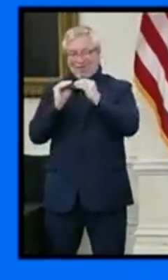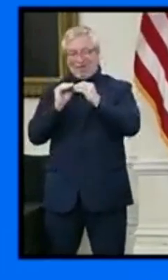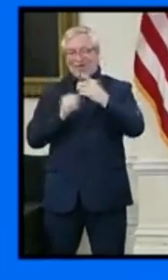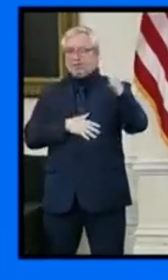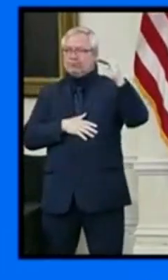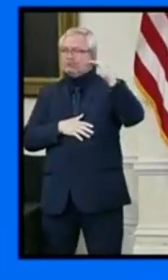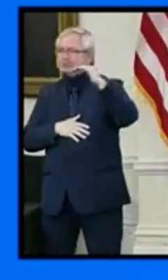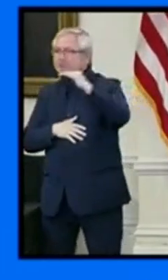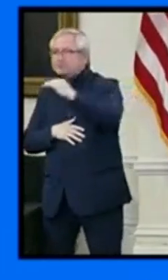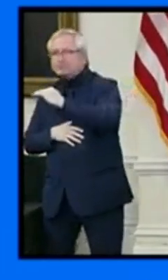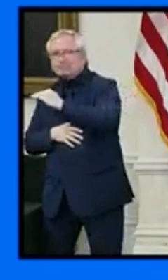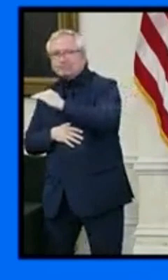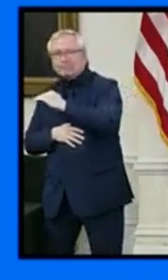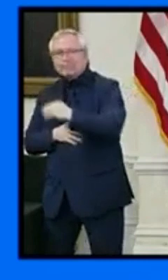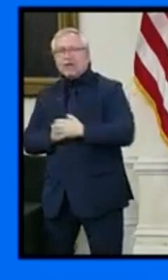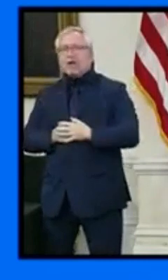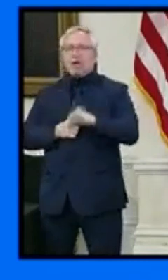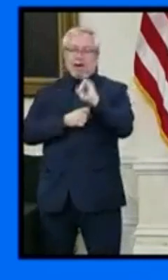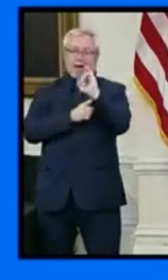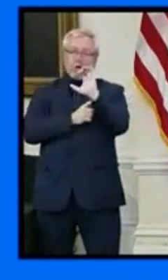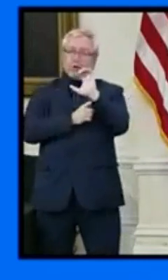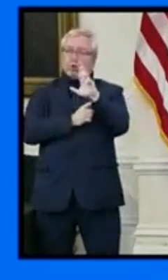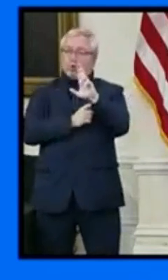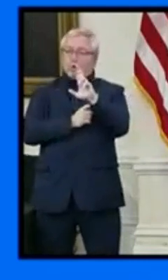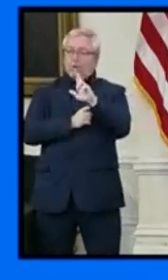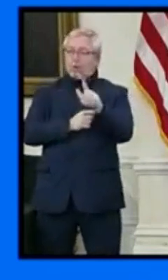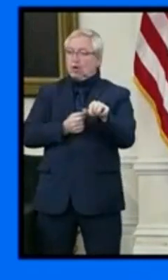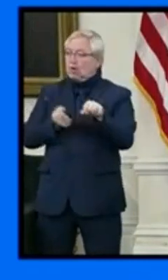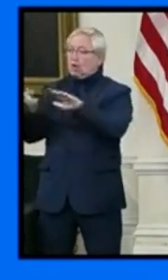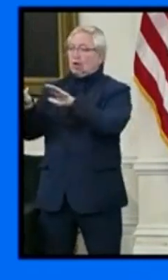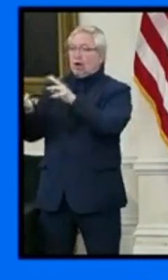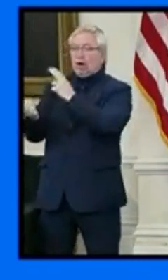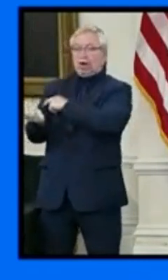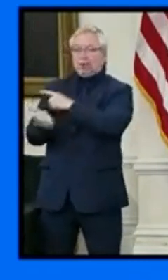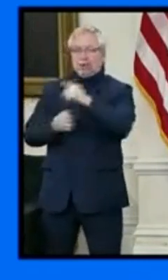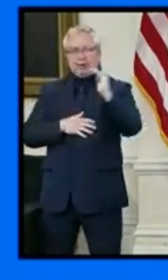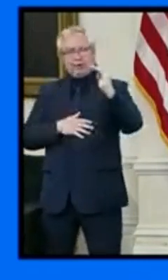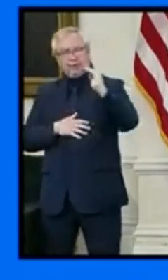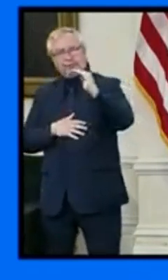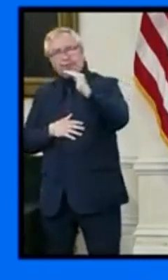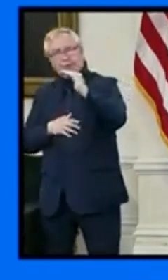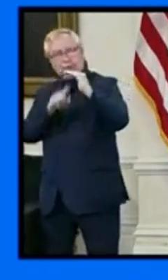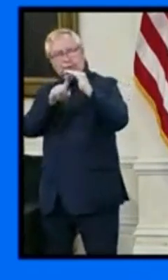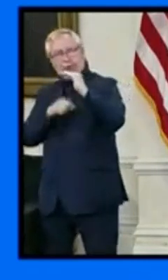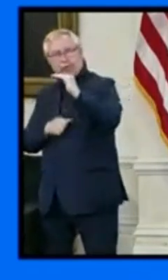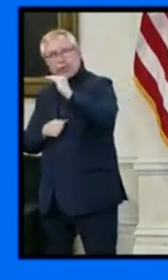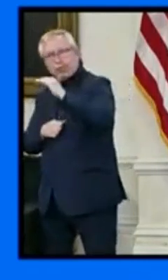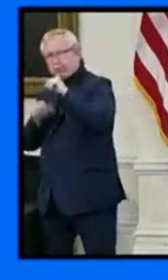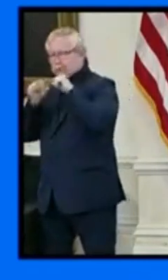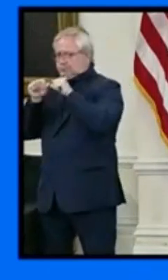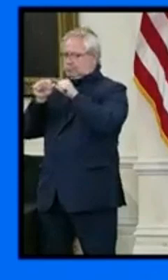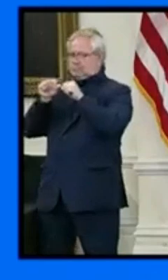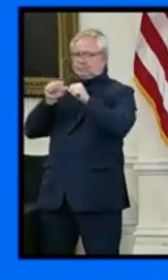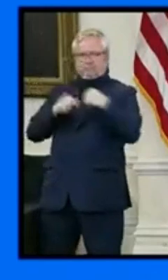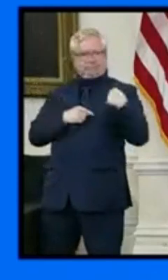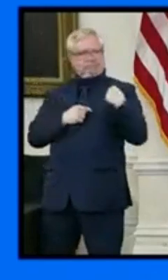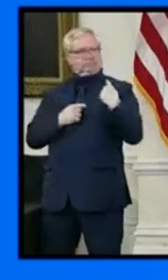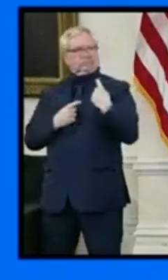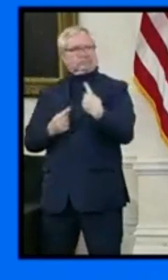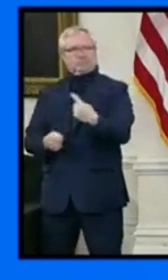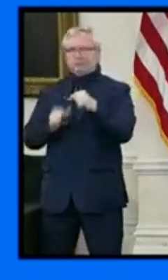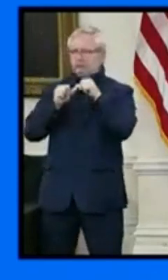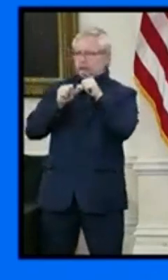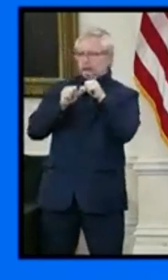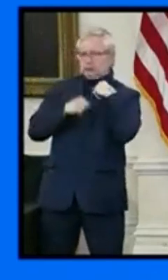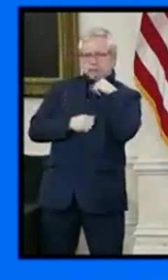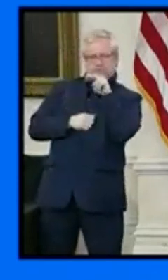COVID ICU patients has plateaued for a significant period of time and is trending down over the past